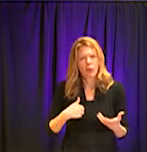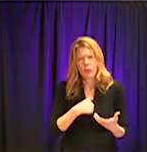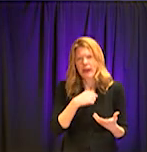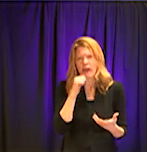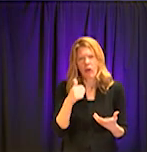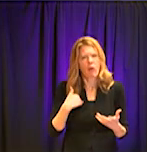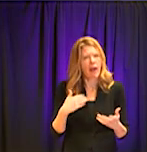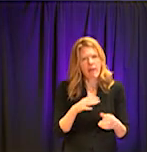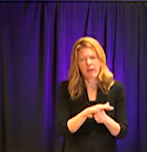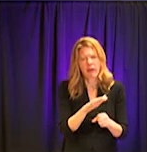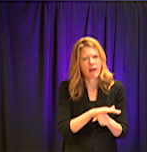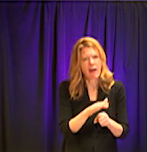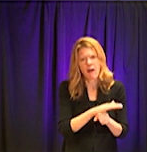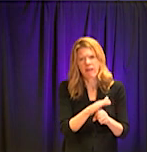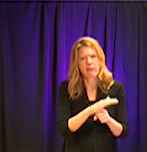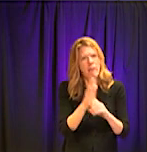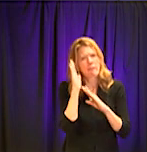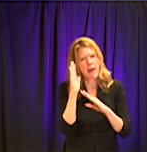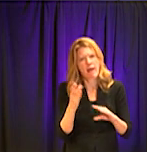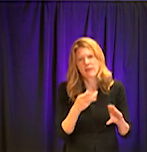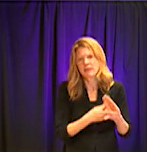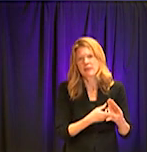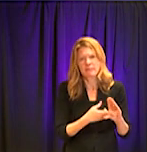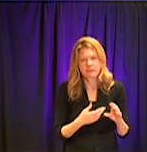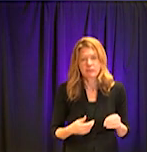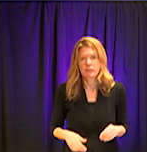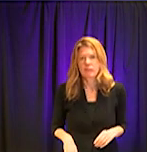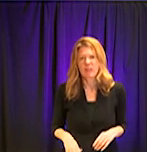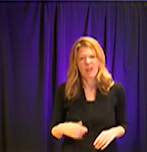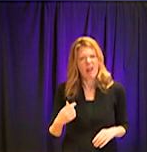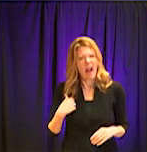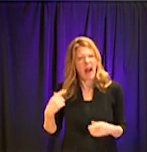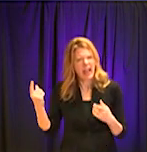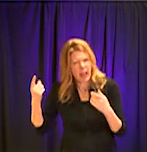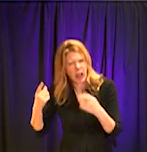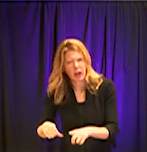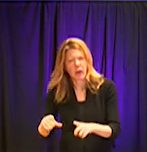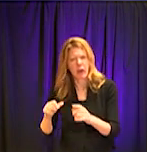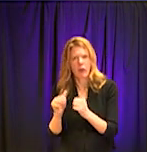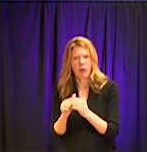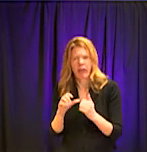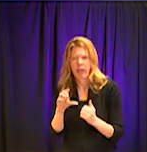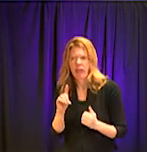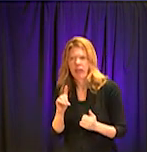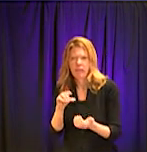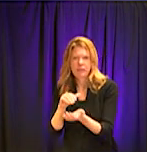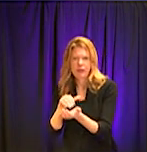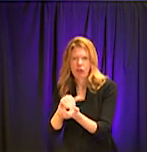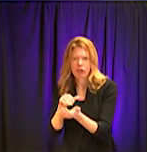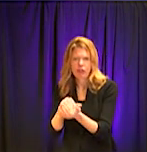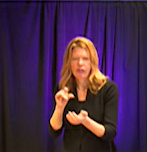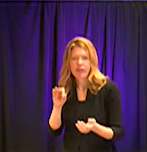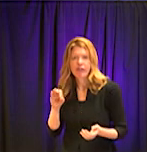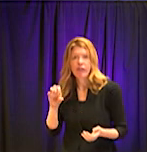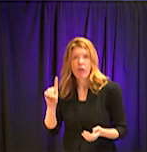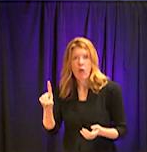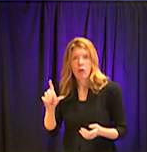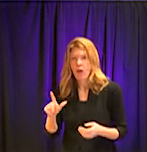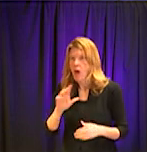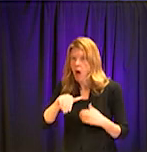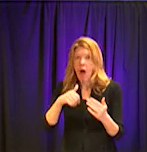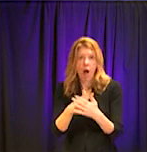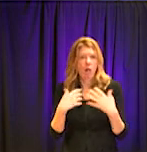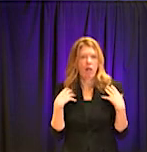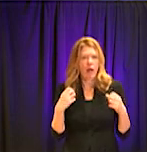can chime in on that? I agree with that, you know, completely. Um, you know, clearly, uh, all the health systems, Emory included is